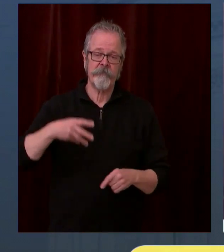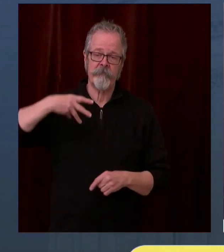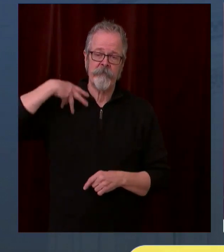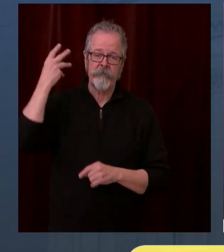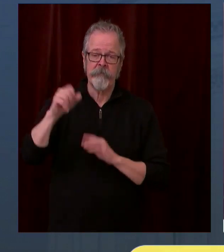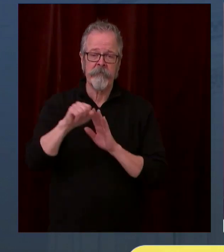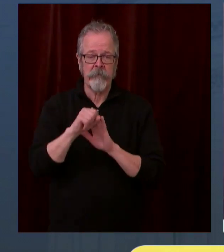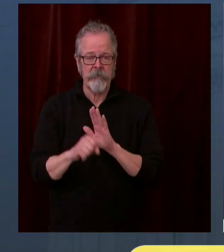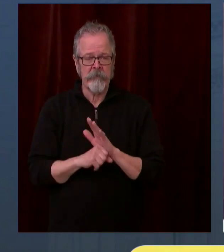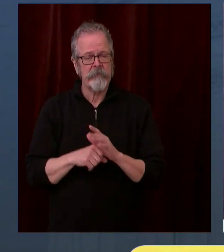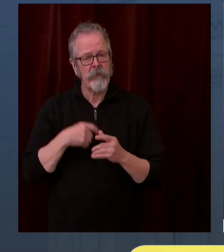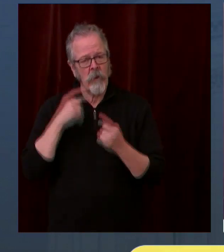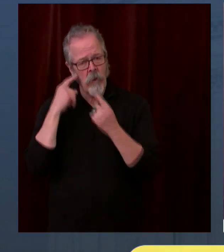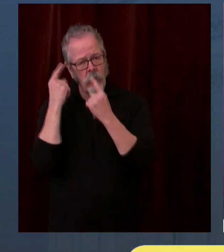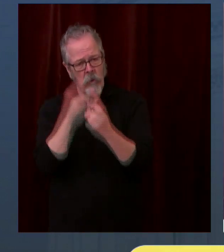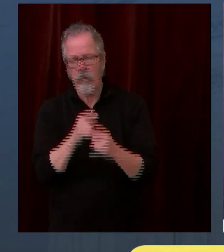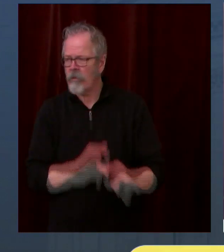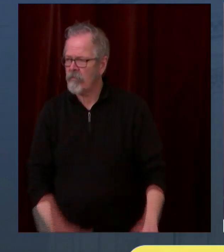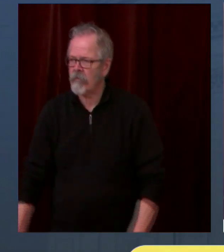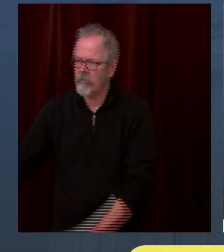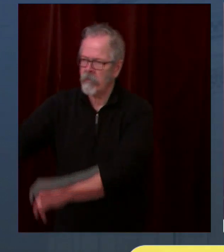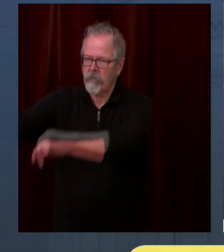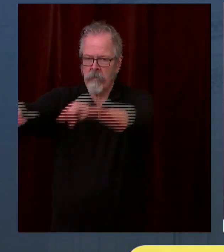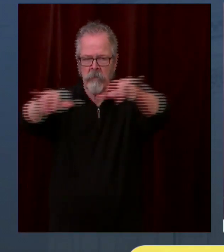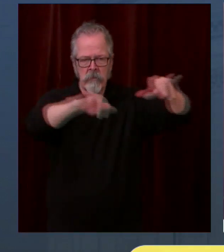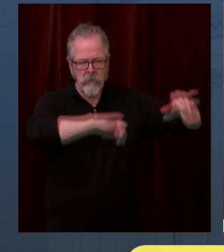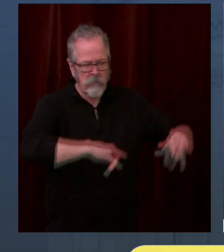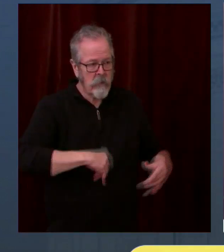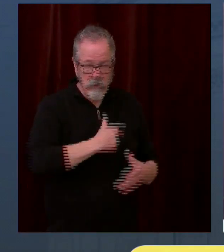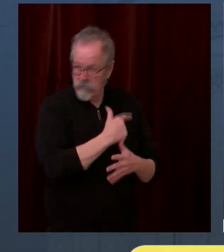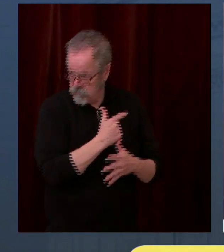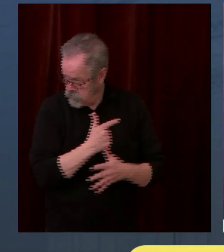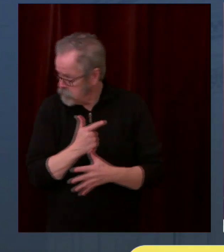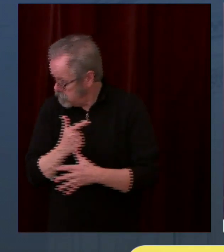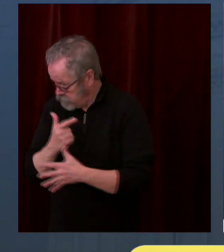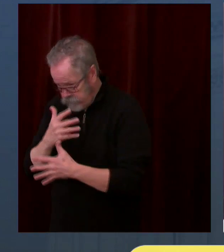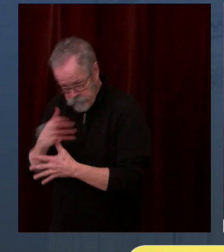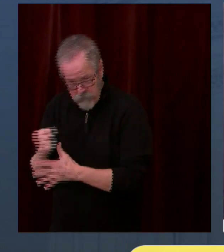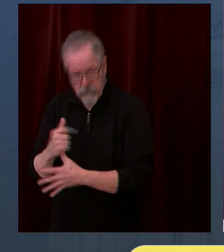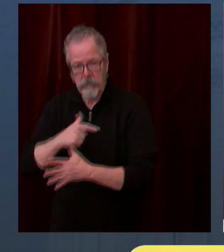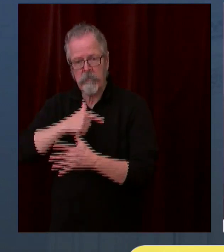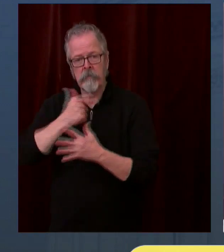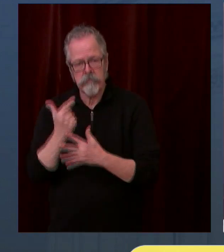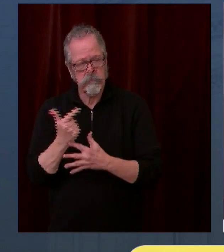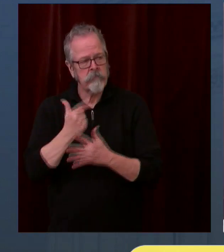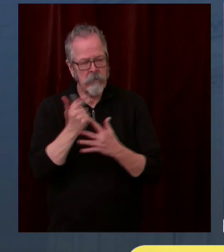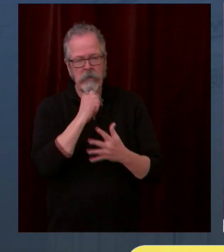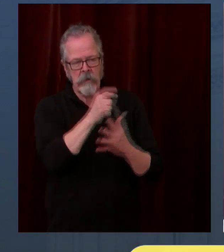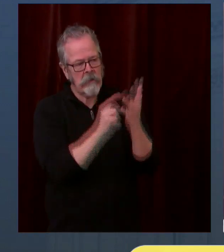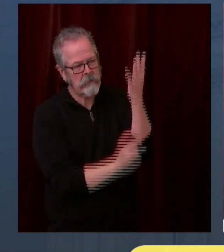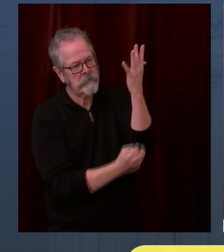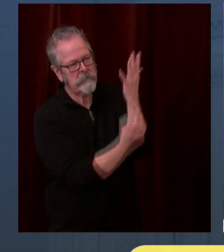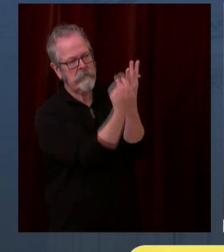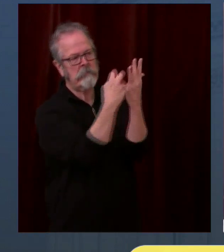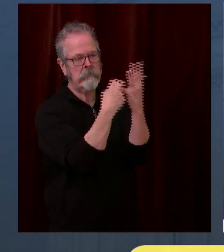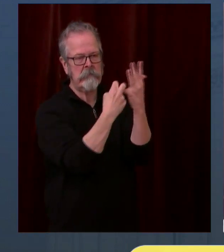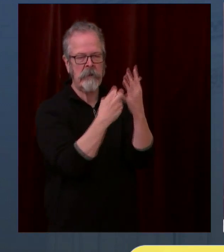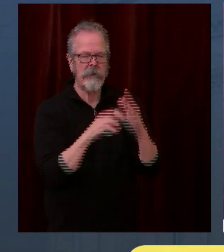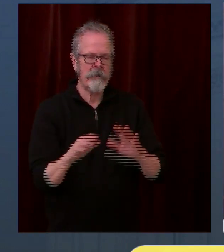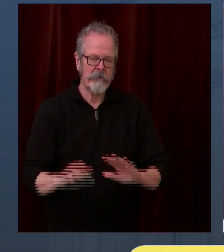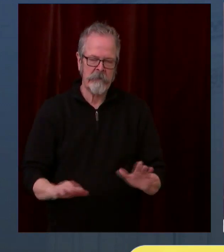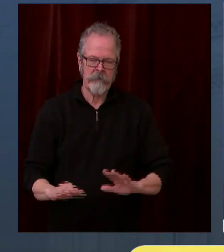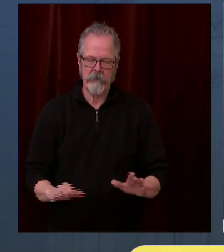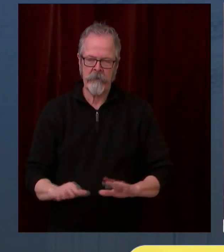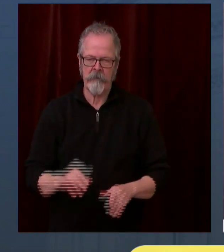still, because we're just announcing it today, we're moving in it today, it is going to be some time before we get anywhere in the state to be